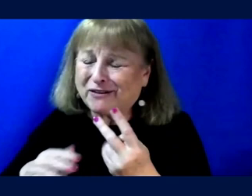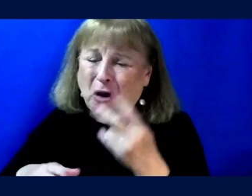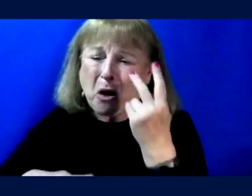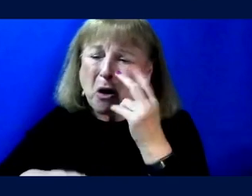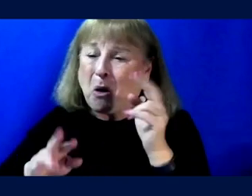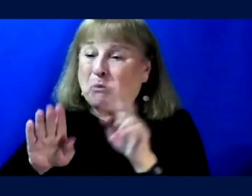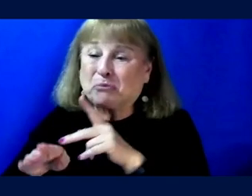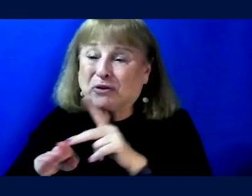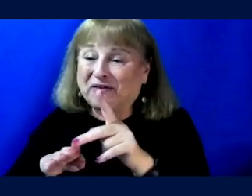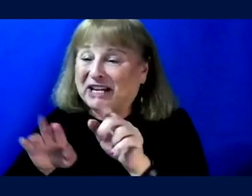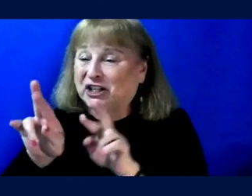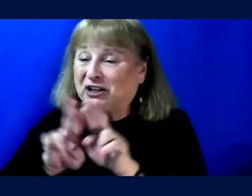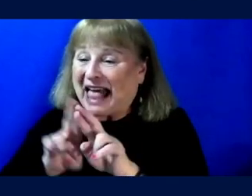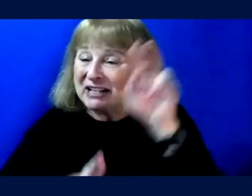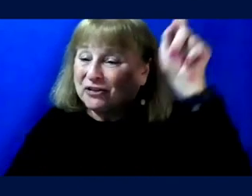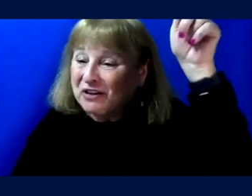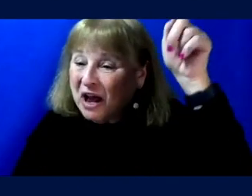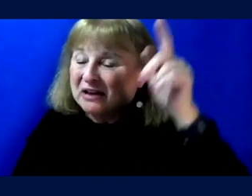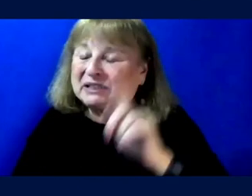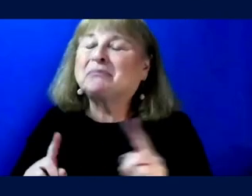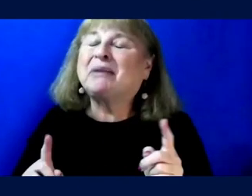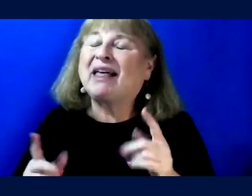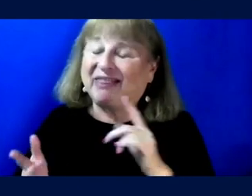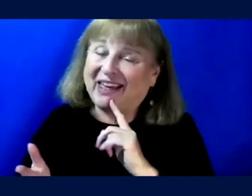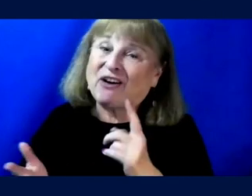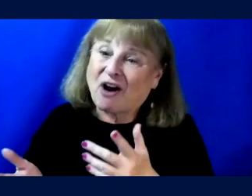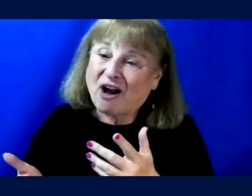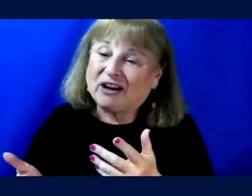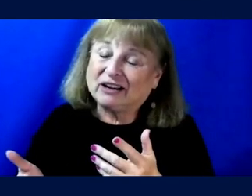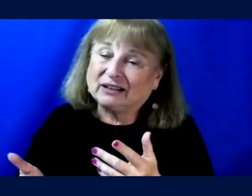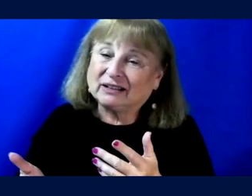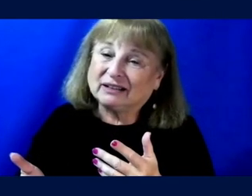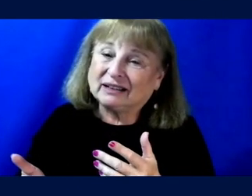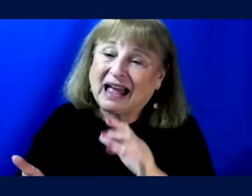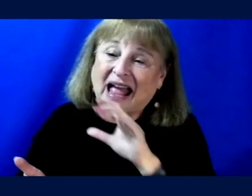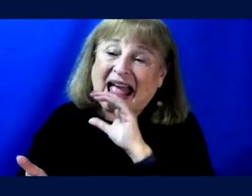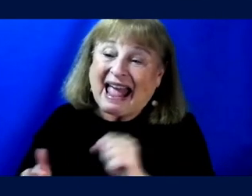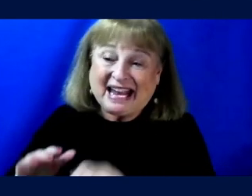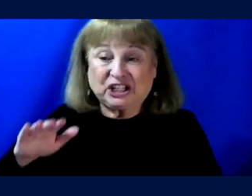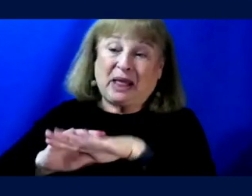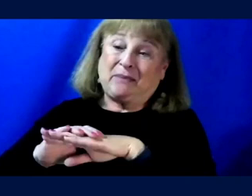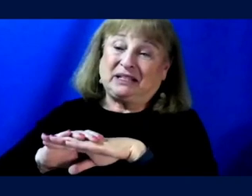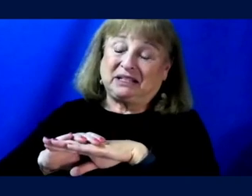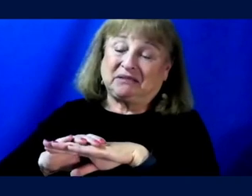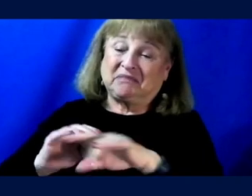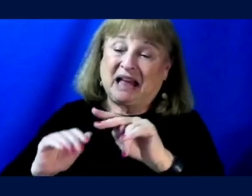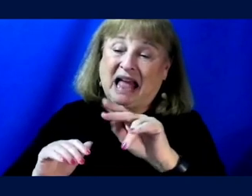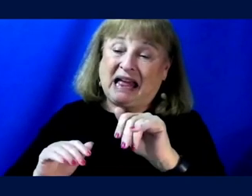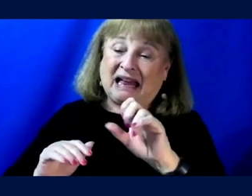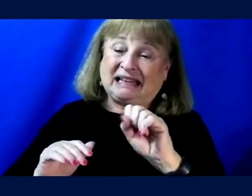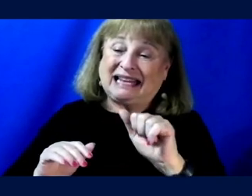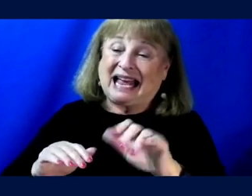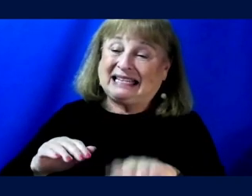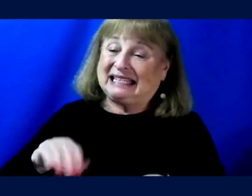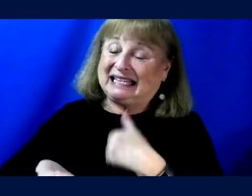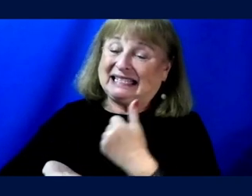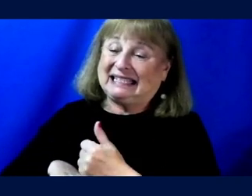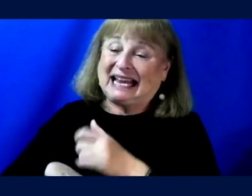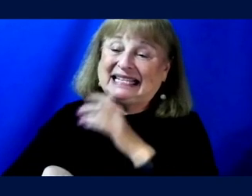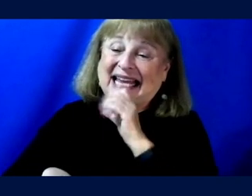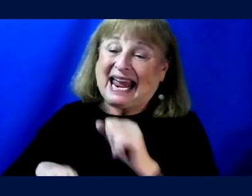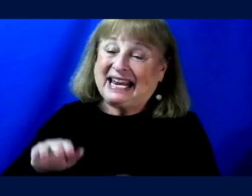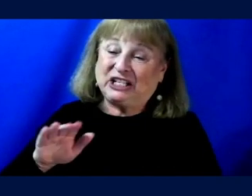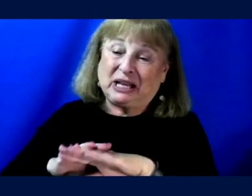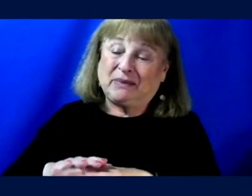astronauts, except that there are age limits. NASA sets age, age limits for, for selection.